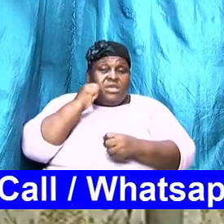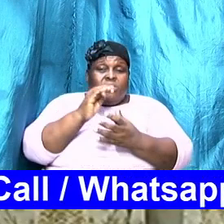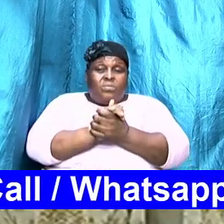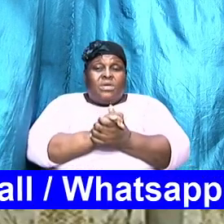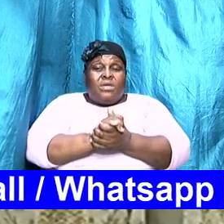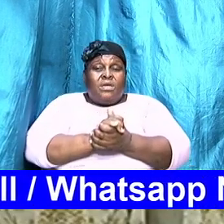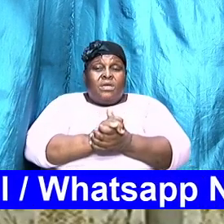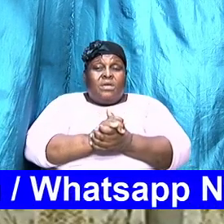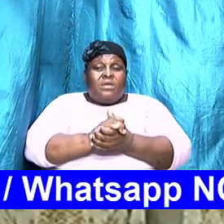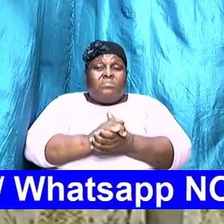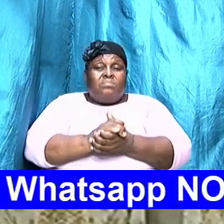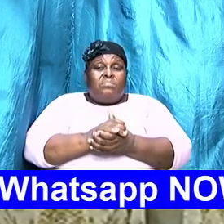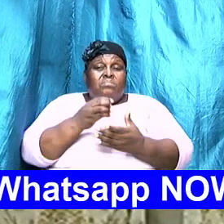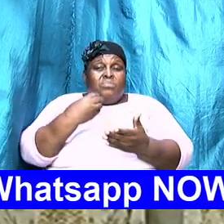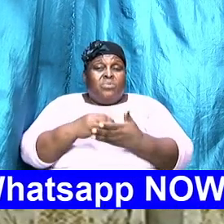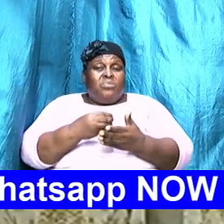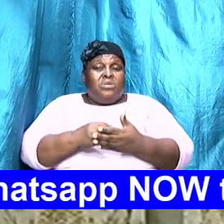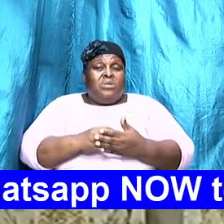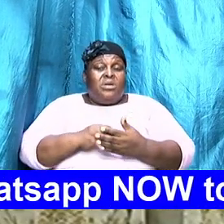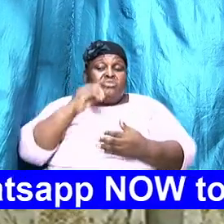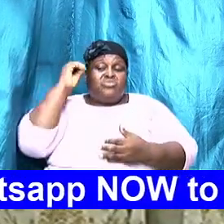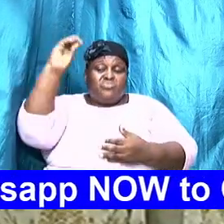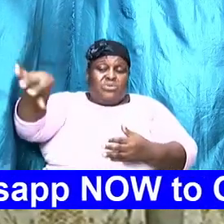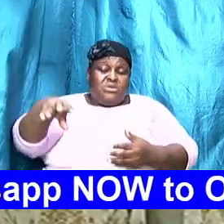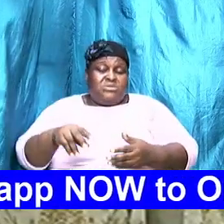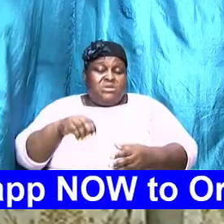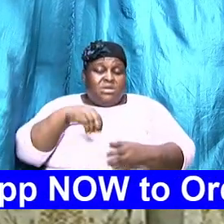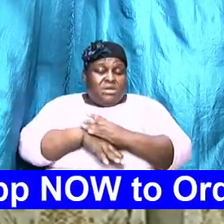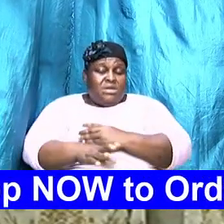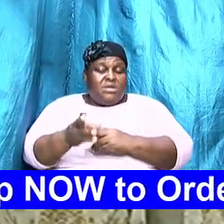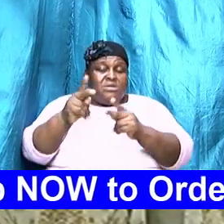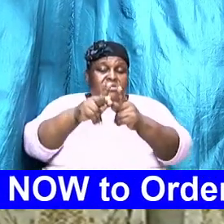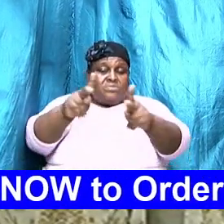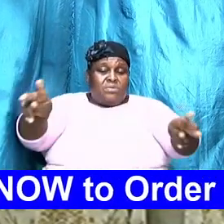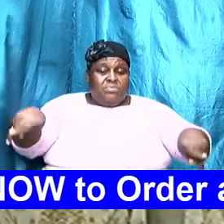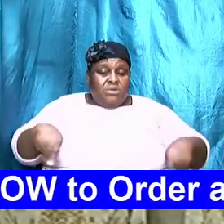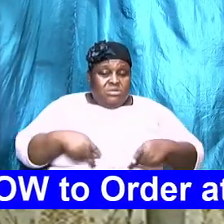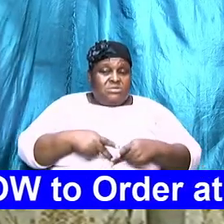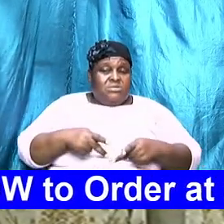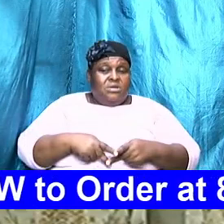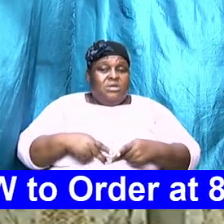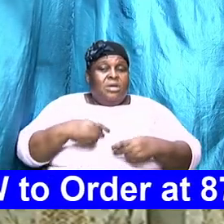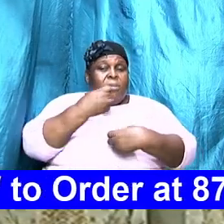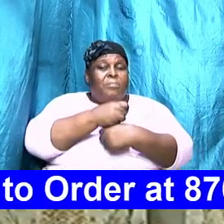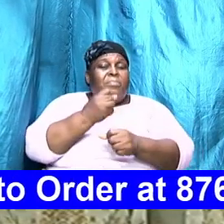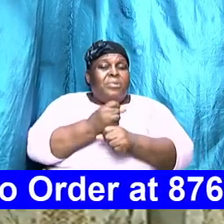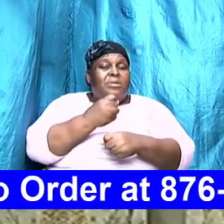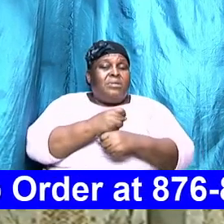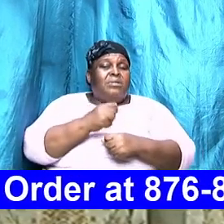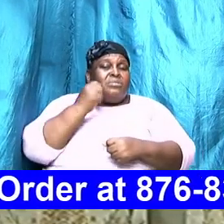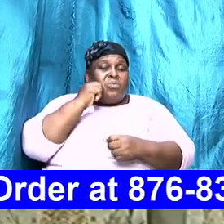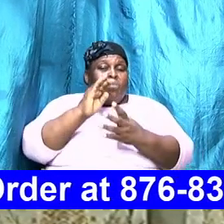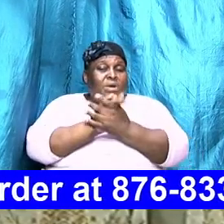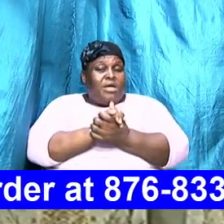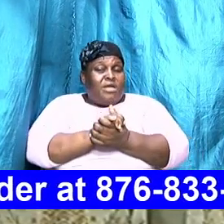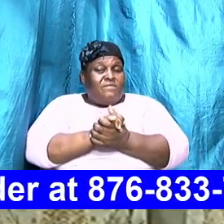into a pit we are allowing her like the virtuous woman